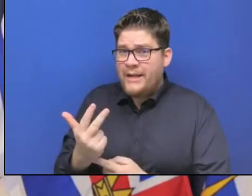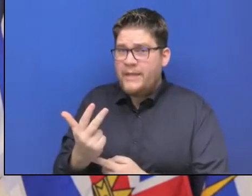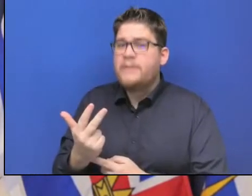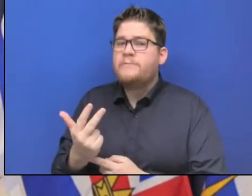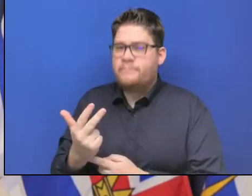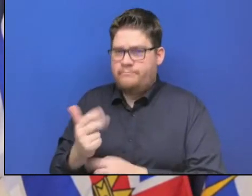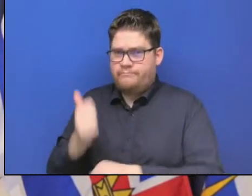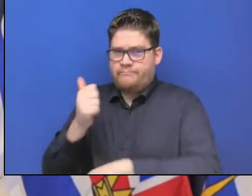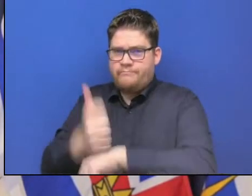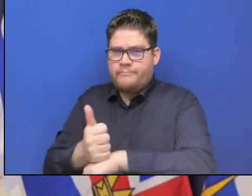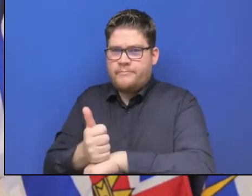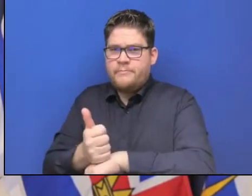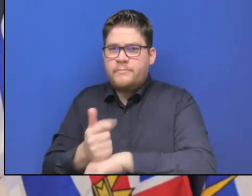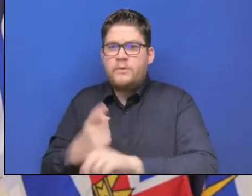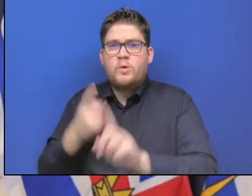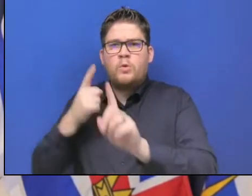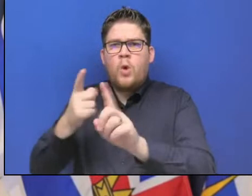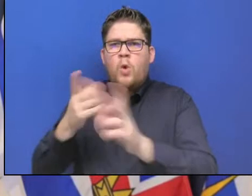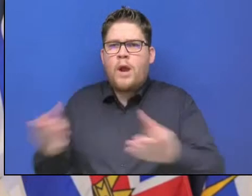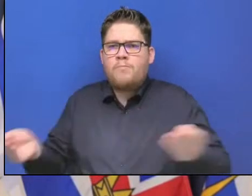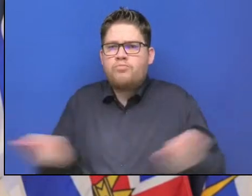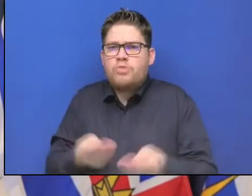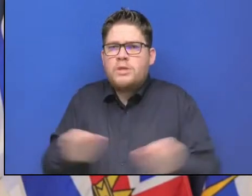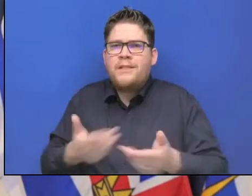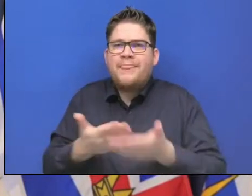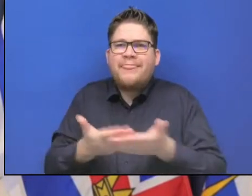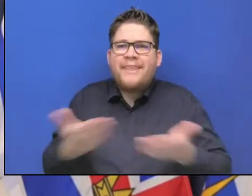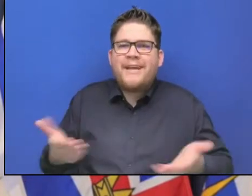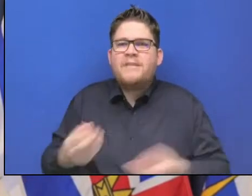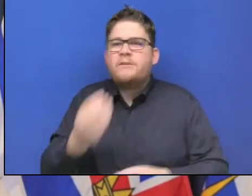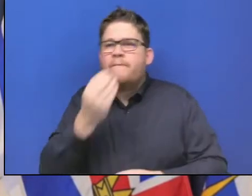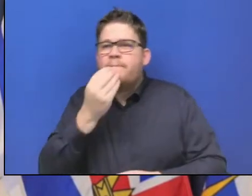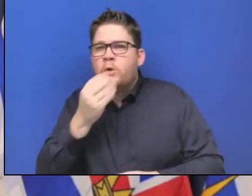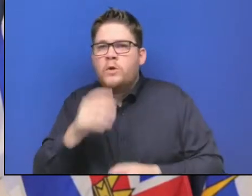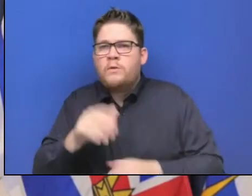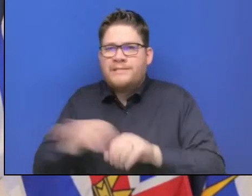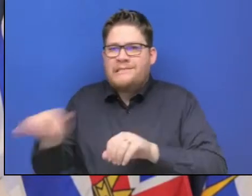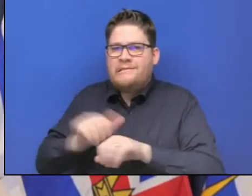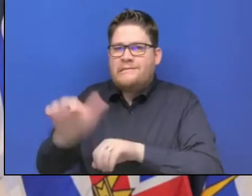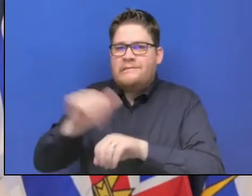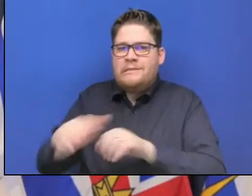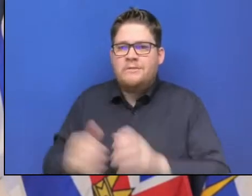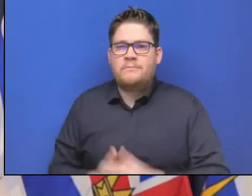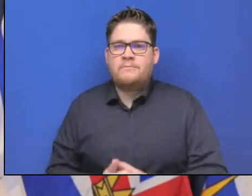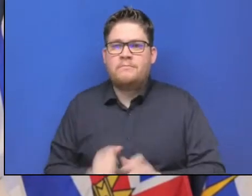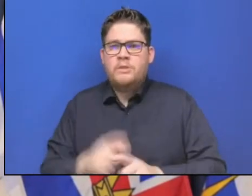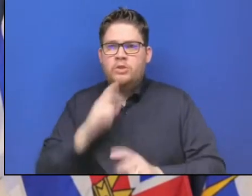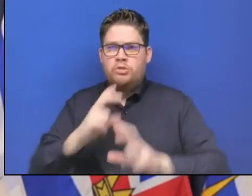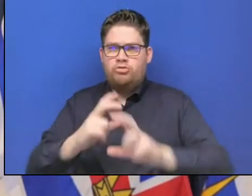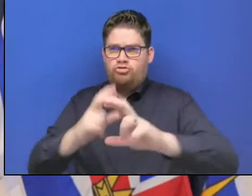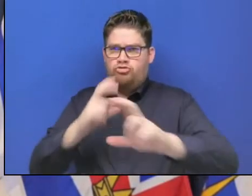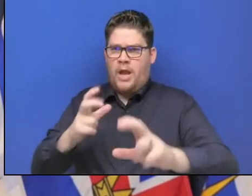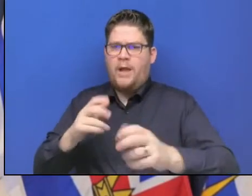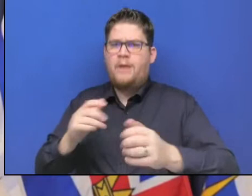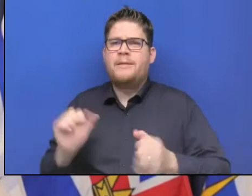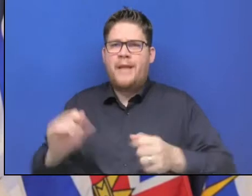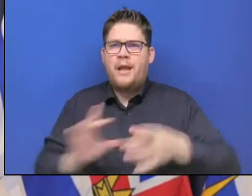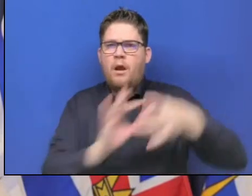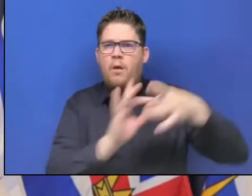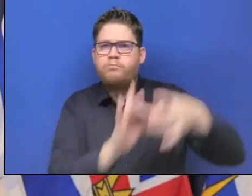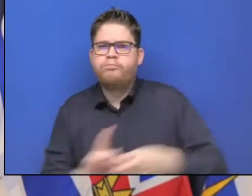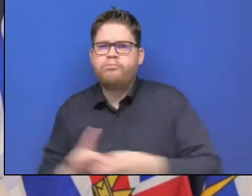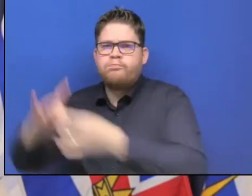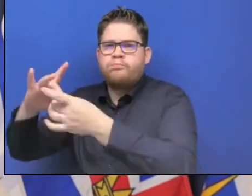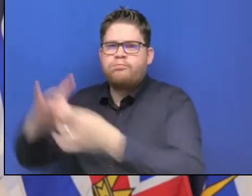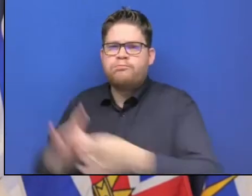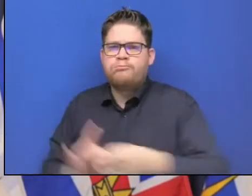have been shortages, making sure that commercial traffic is reconnected to the supply chain and able to make deliveries.